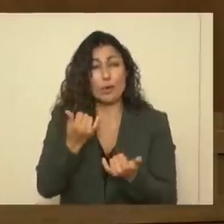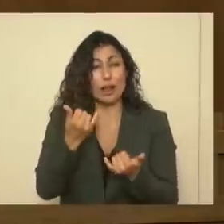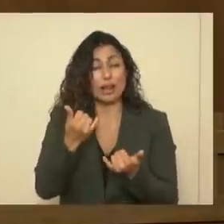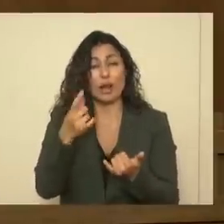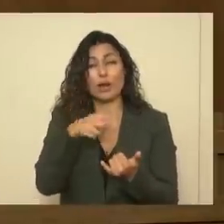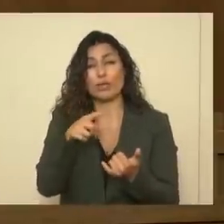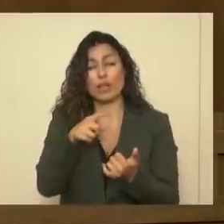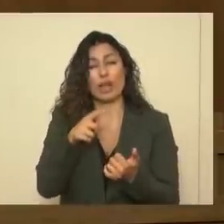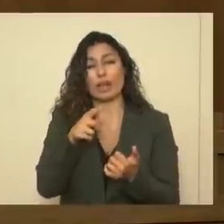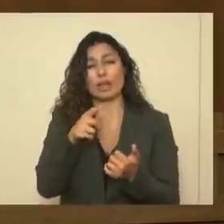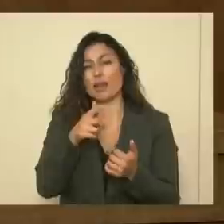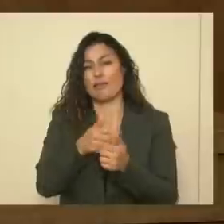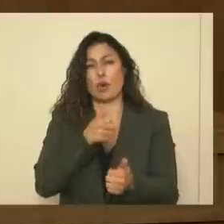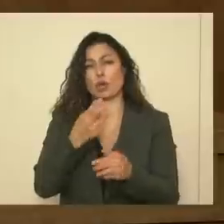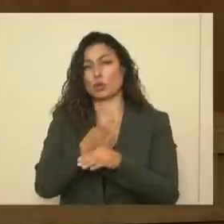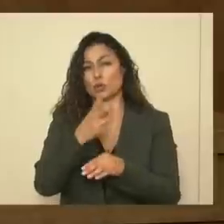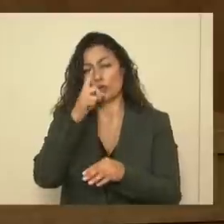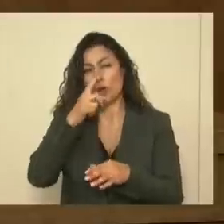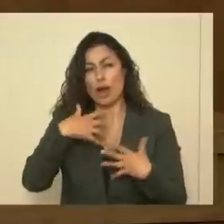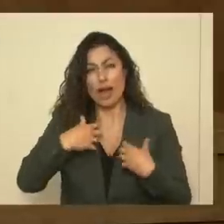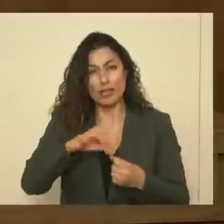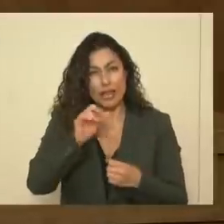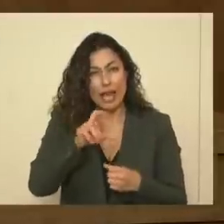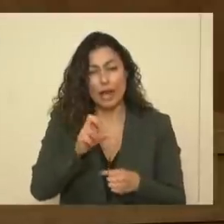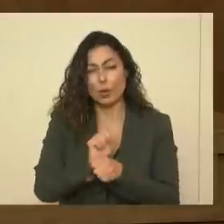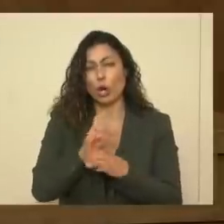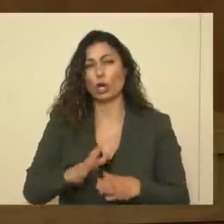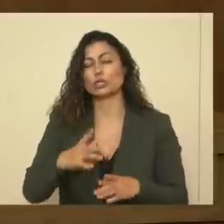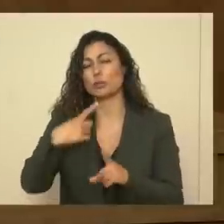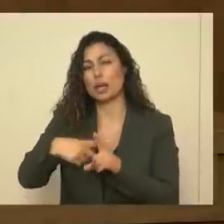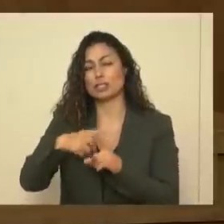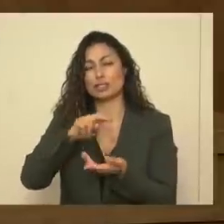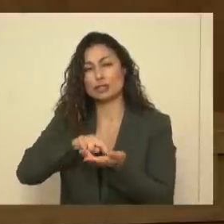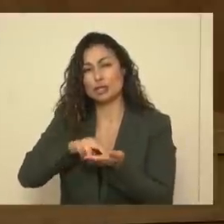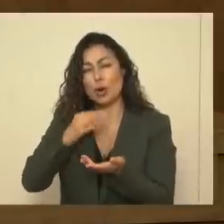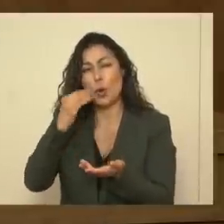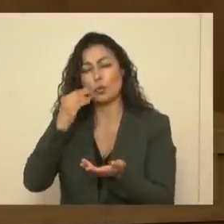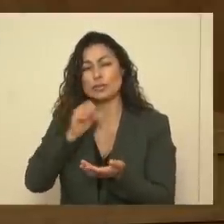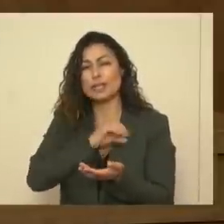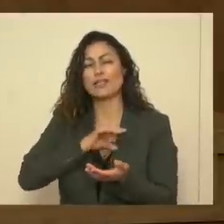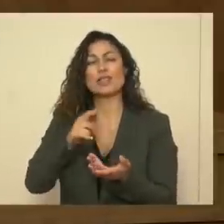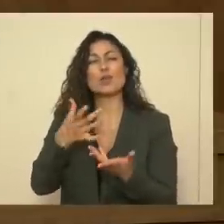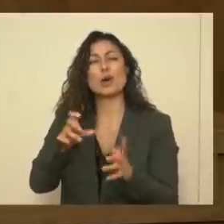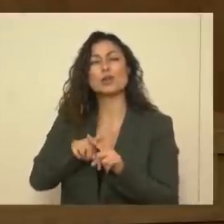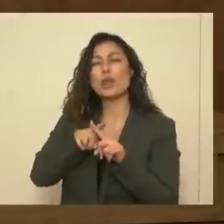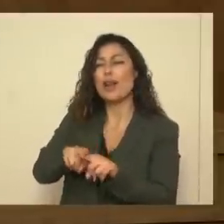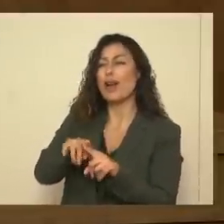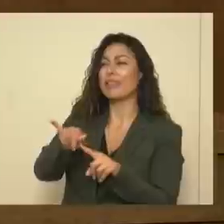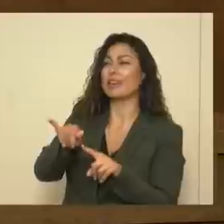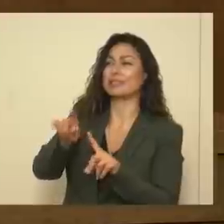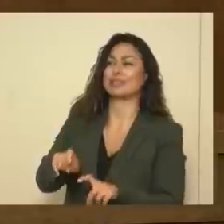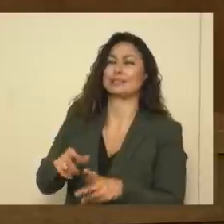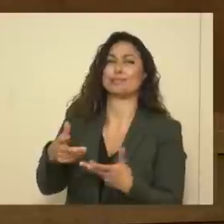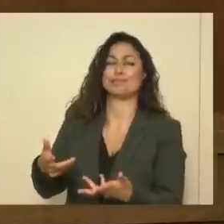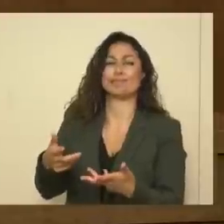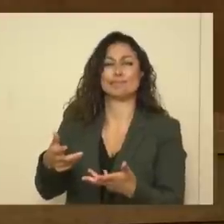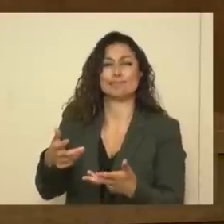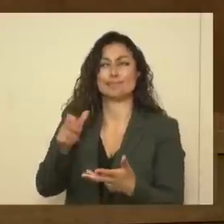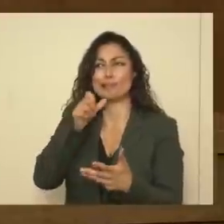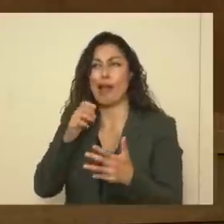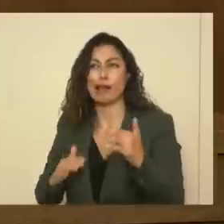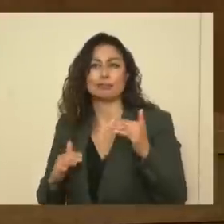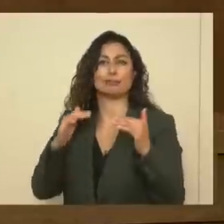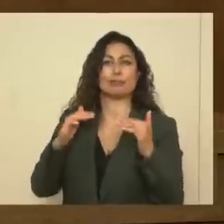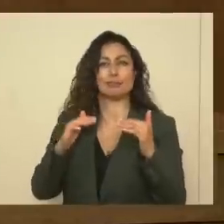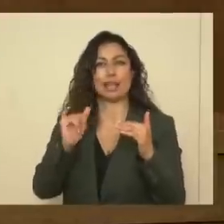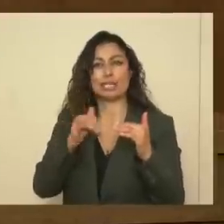they're not used for health care workers and nursing home staff, because you don't want someone relying on a test that's just not as good as it can be